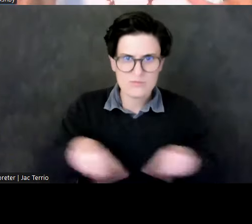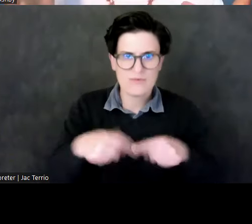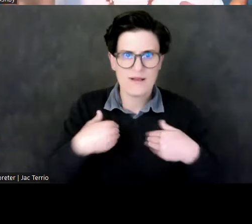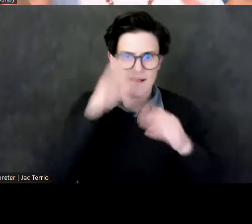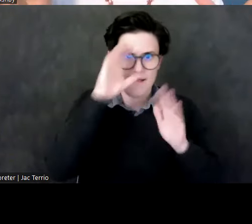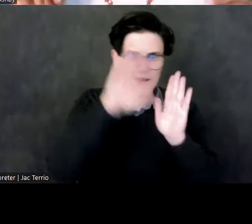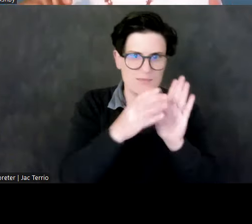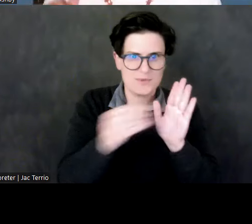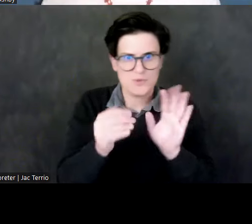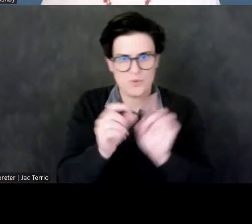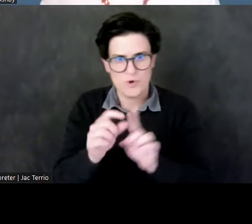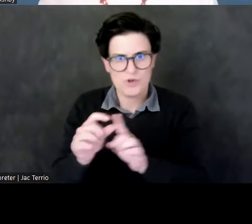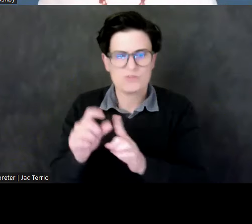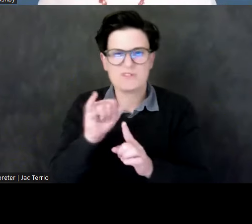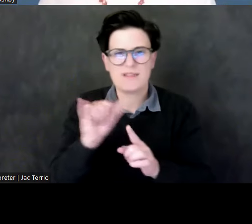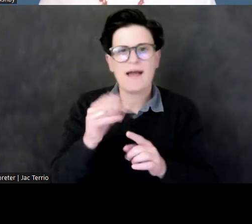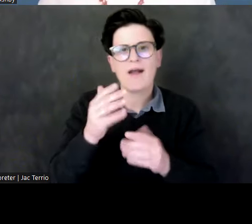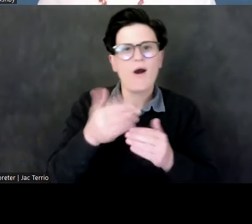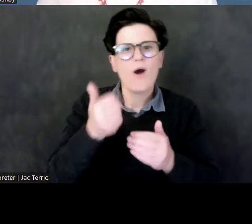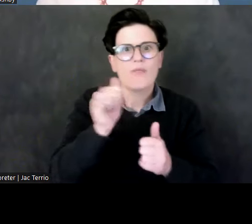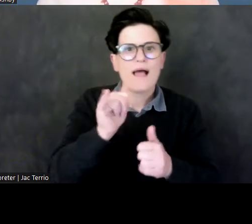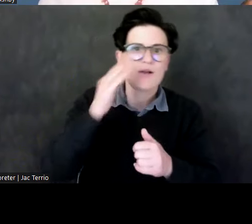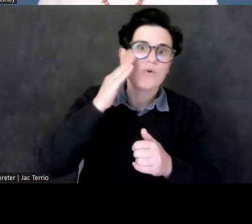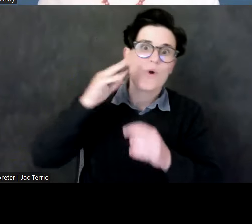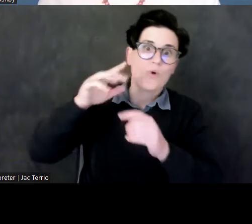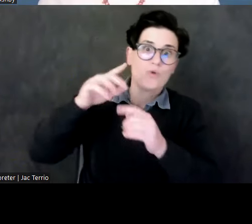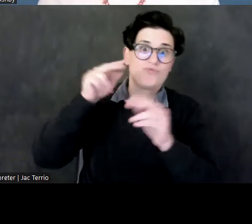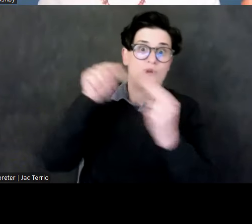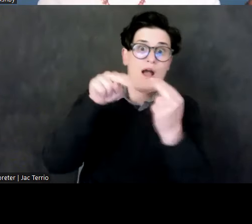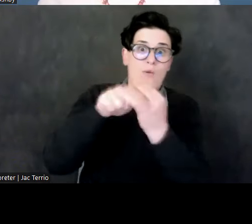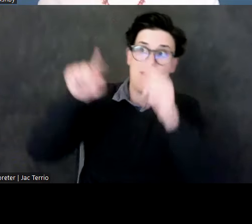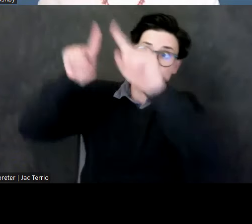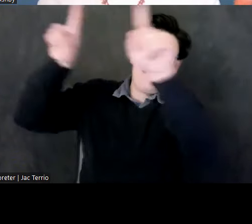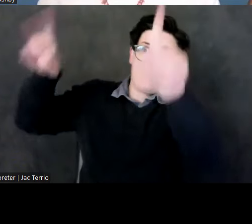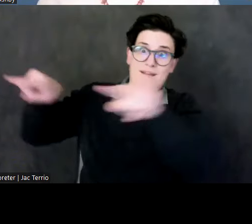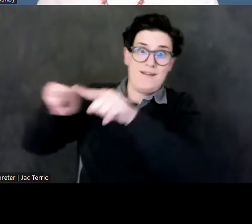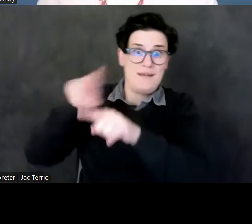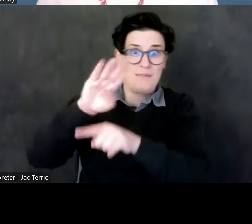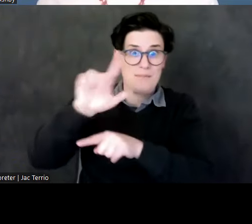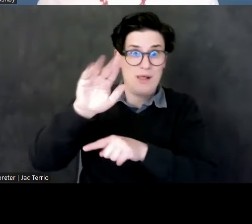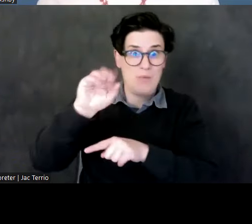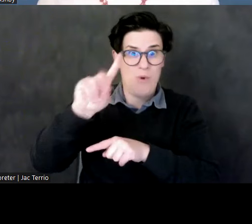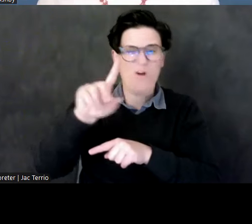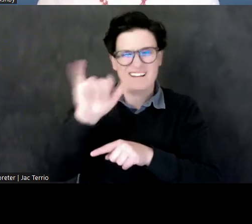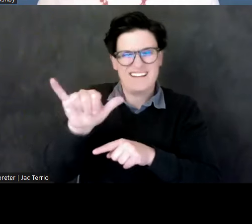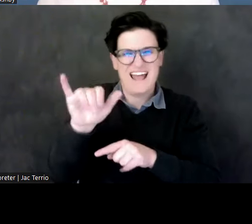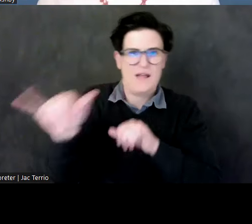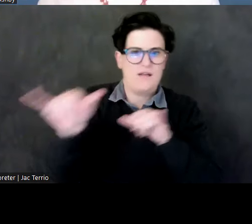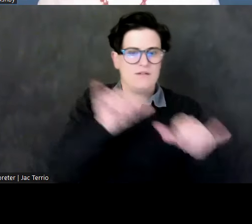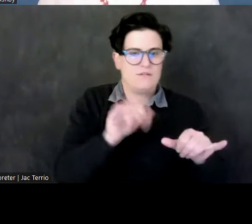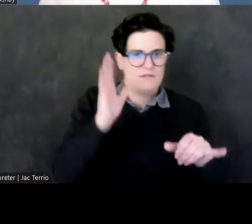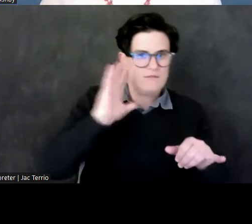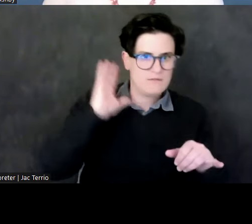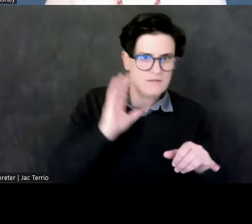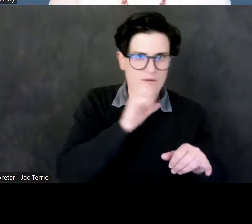it, like a billboard of the ancient world. So she was a prolific builder, this sole ruling queen,